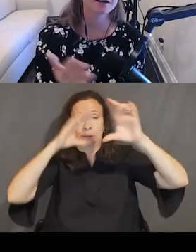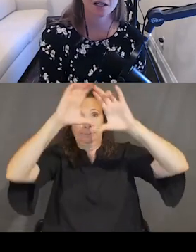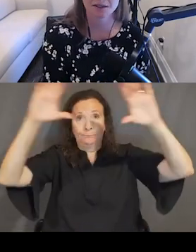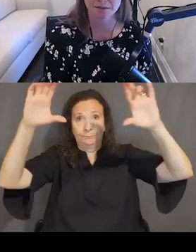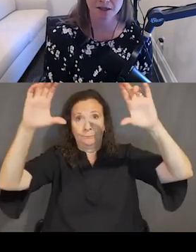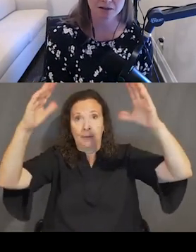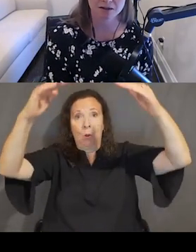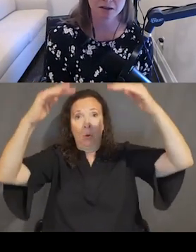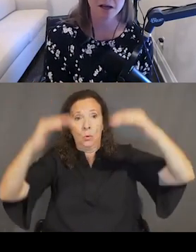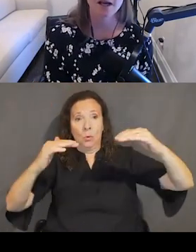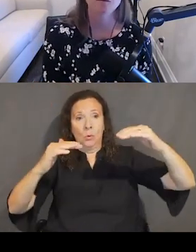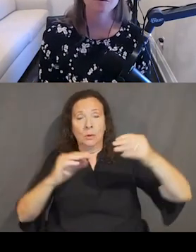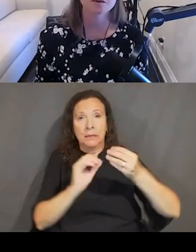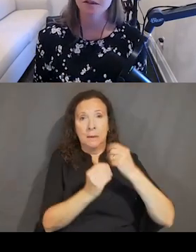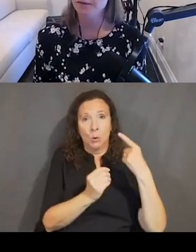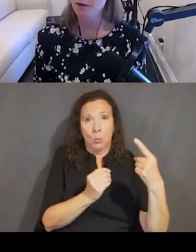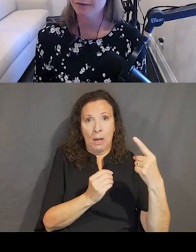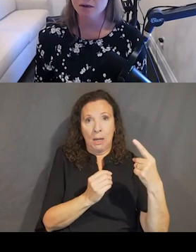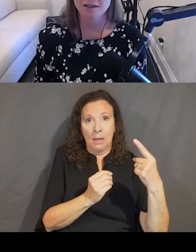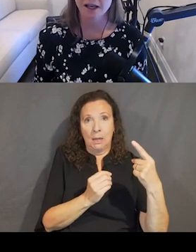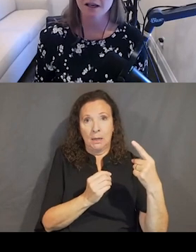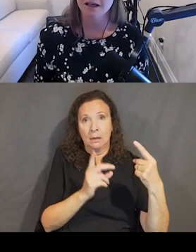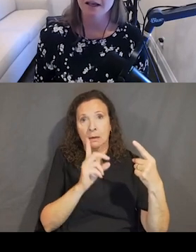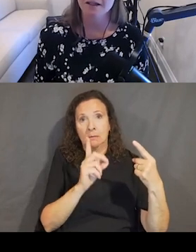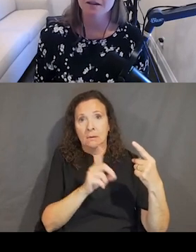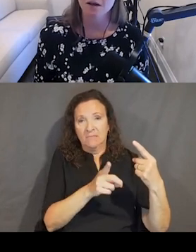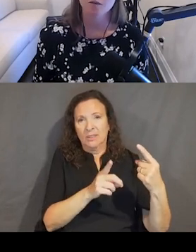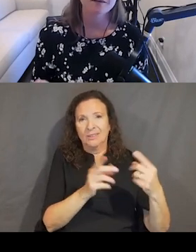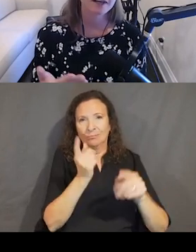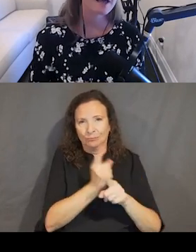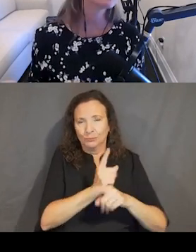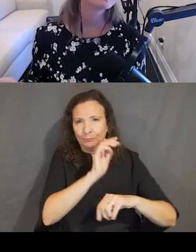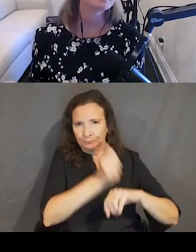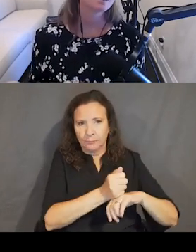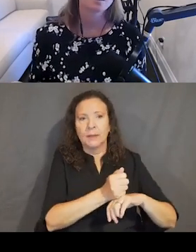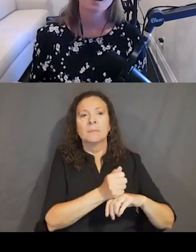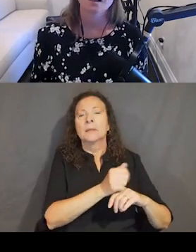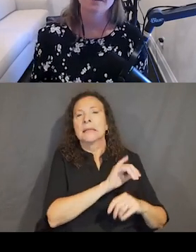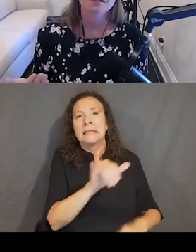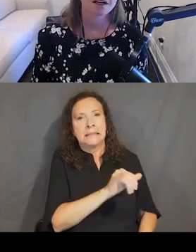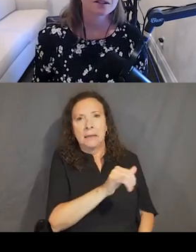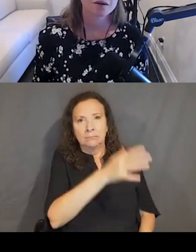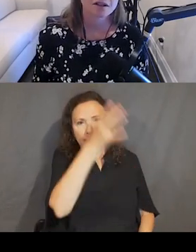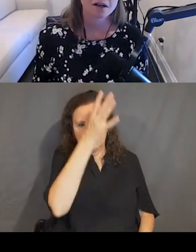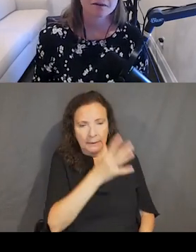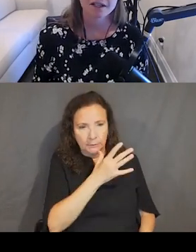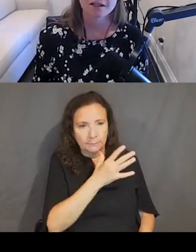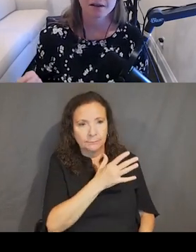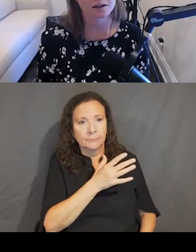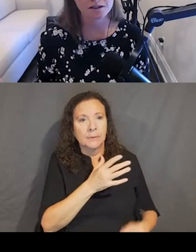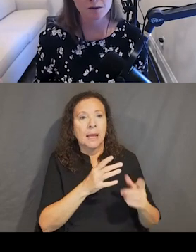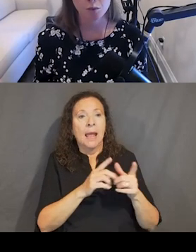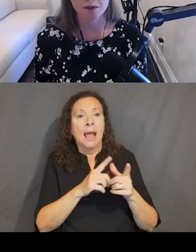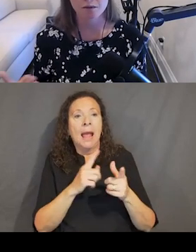is exactly the same as the parent. And what we're doing for the focus state is we've inherited the design token of